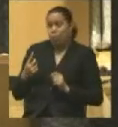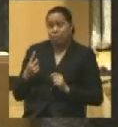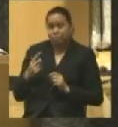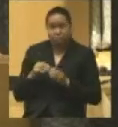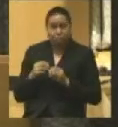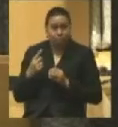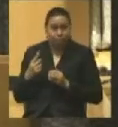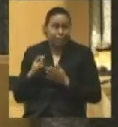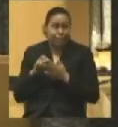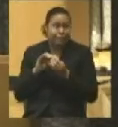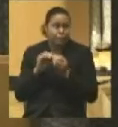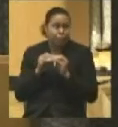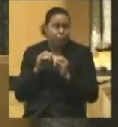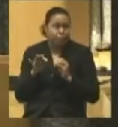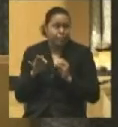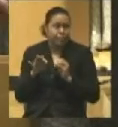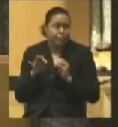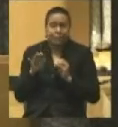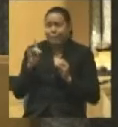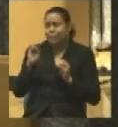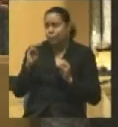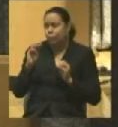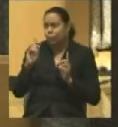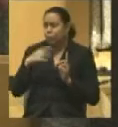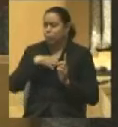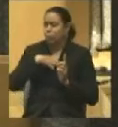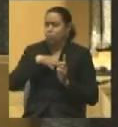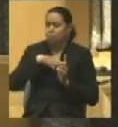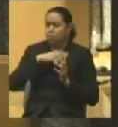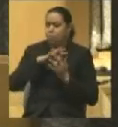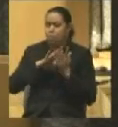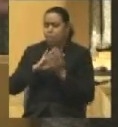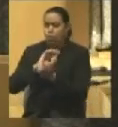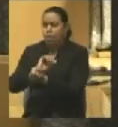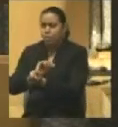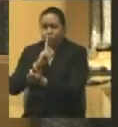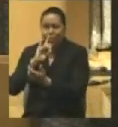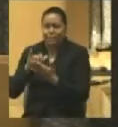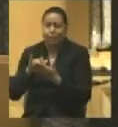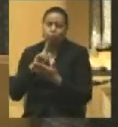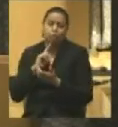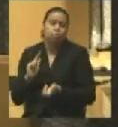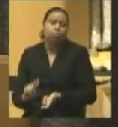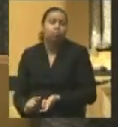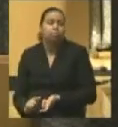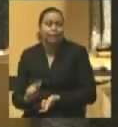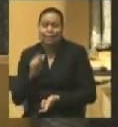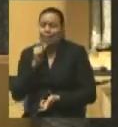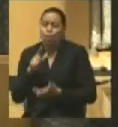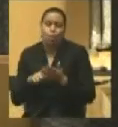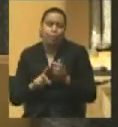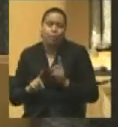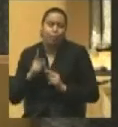the number of Democratic editors, prominent Democrats, and so forth that arrested is not anything like what